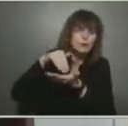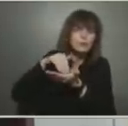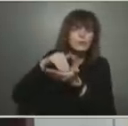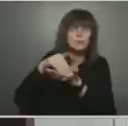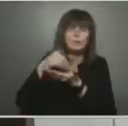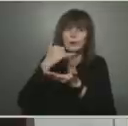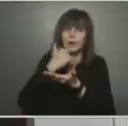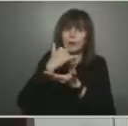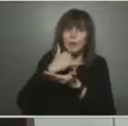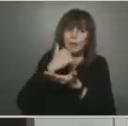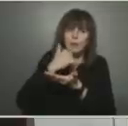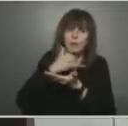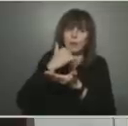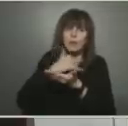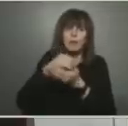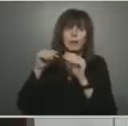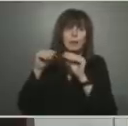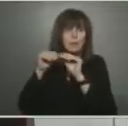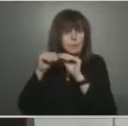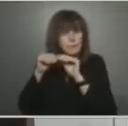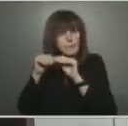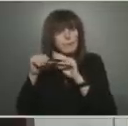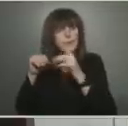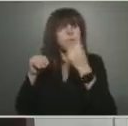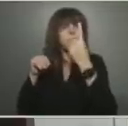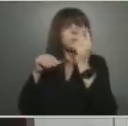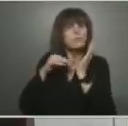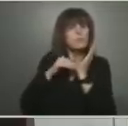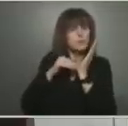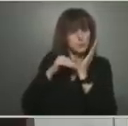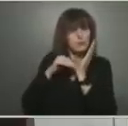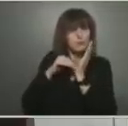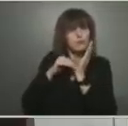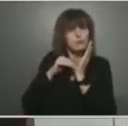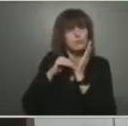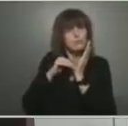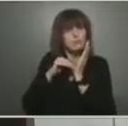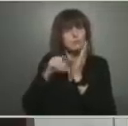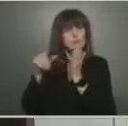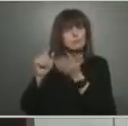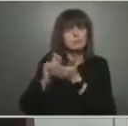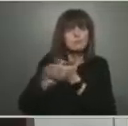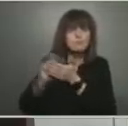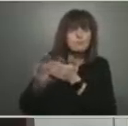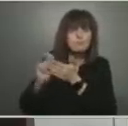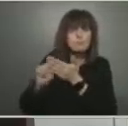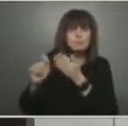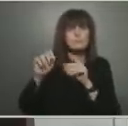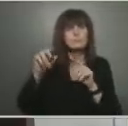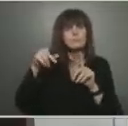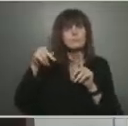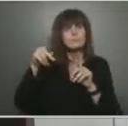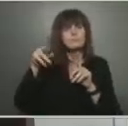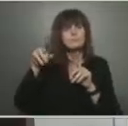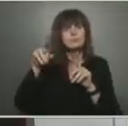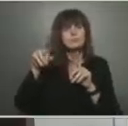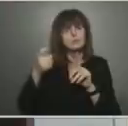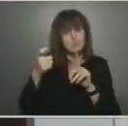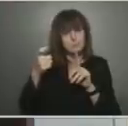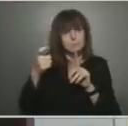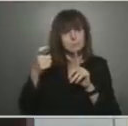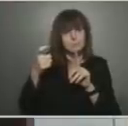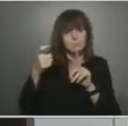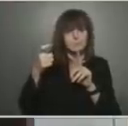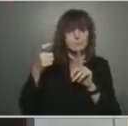virus. The Ministry of Health has so far refused to answer questions to us on this. And I'm wondering what concerns you have